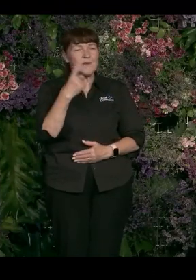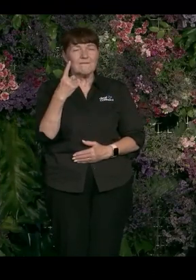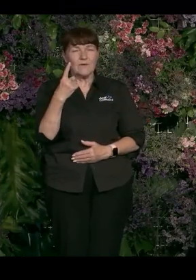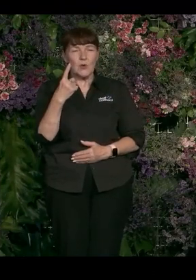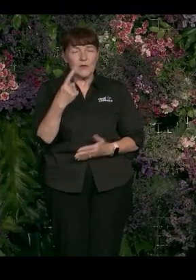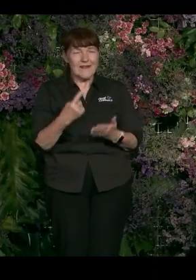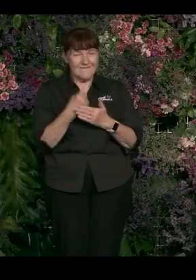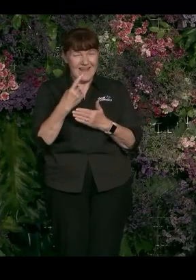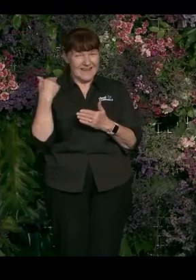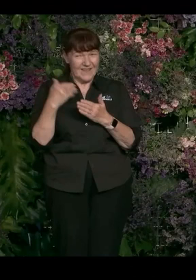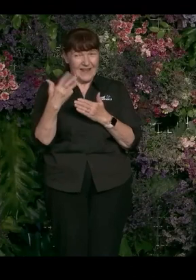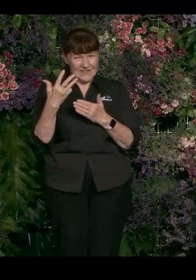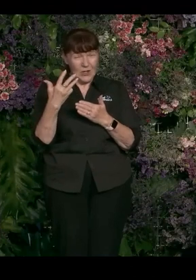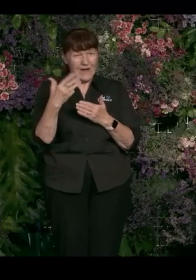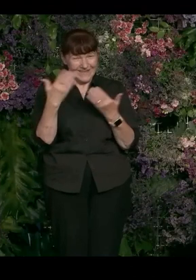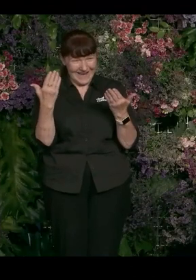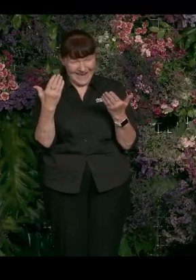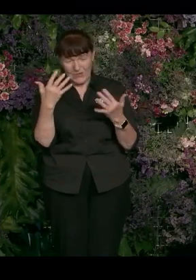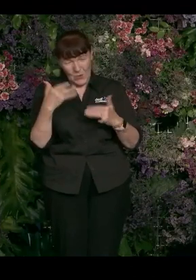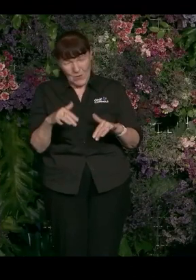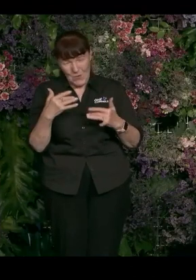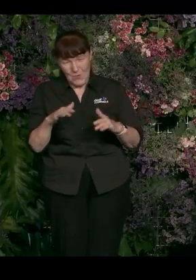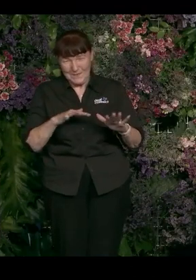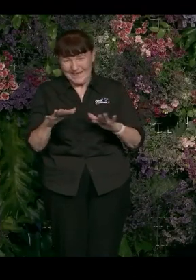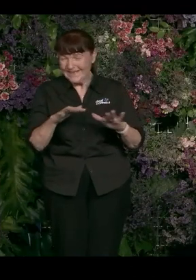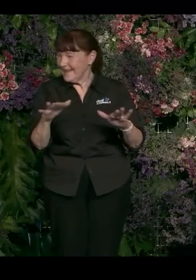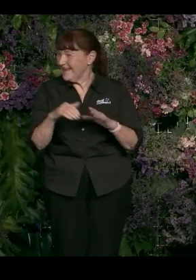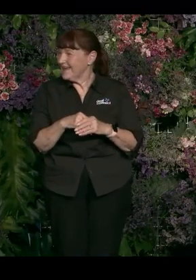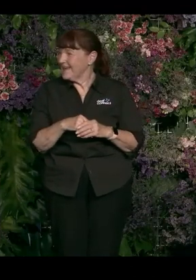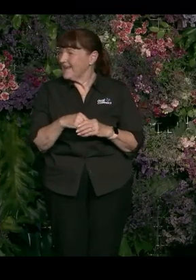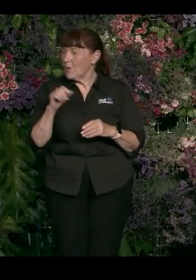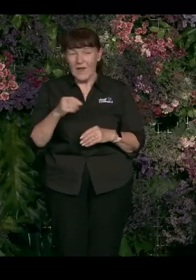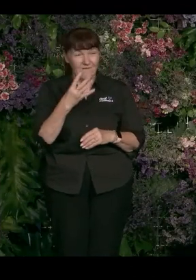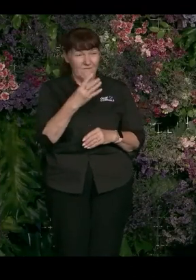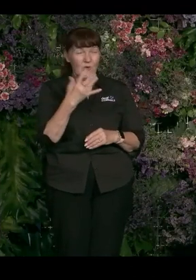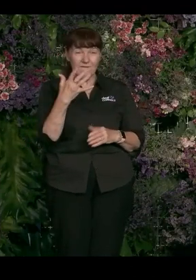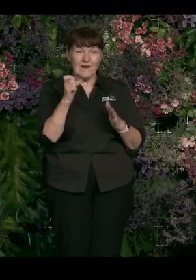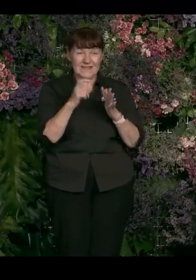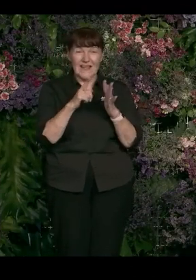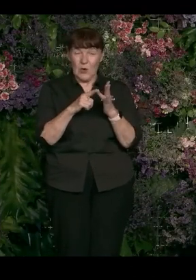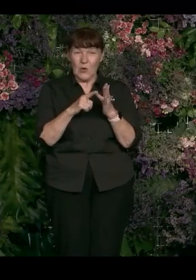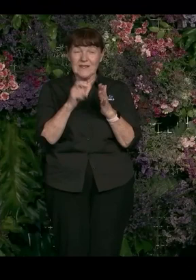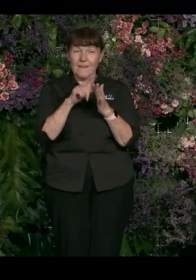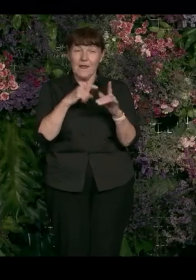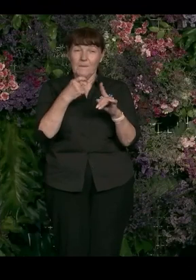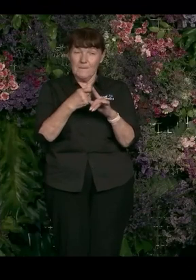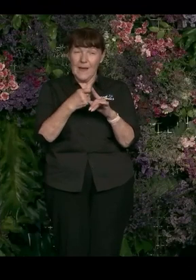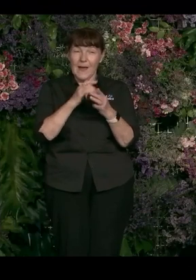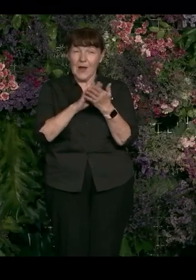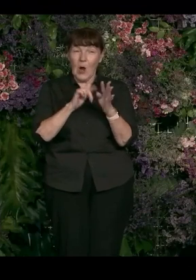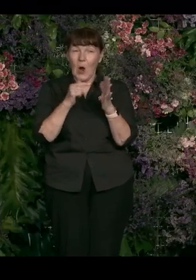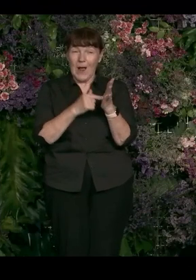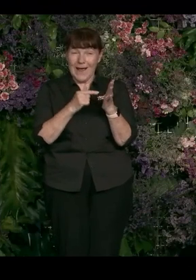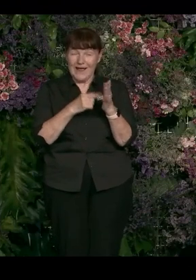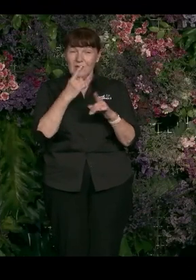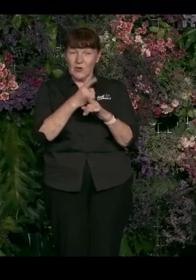the last nine days, including our leadership events and World Pride. So we had 45 CEOs last night at the Park Hyatt to talk about LGBT rights, which is the